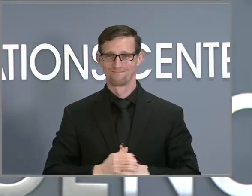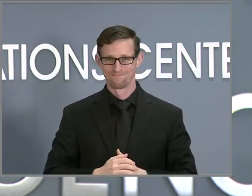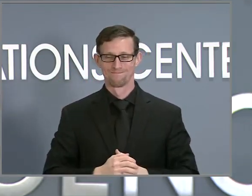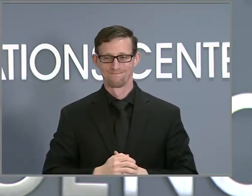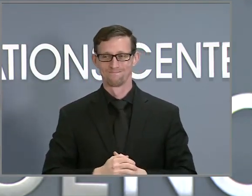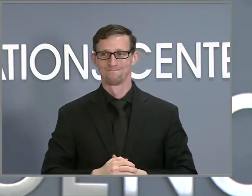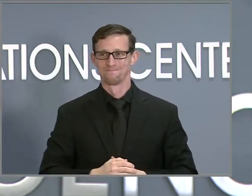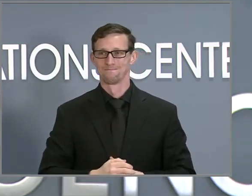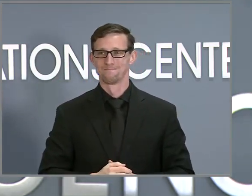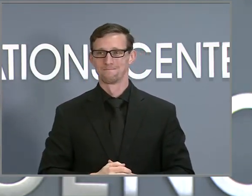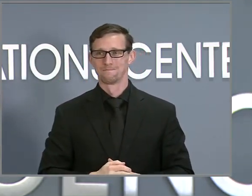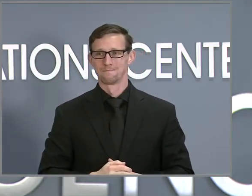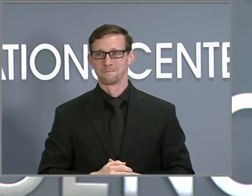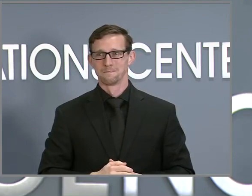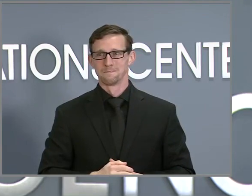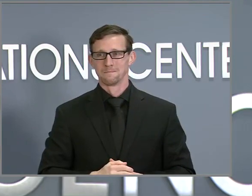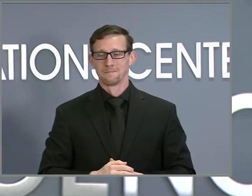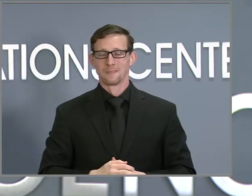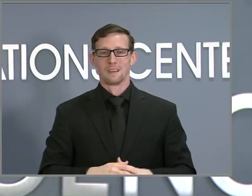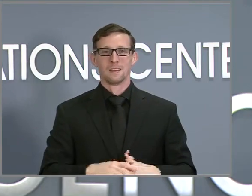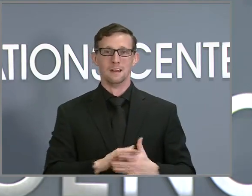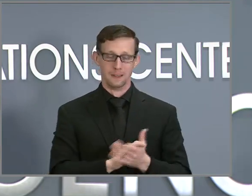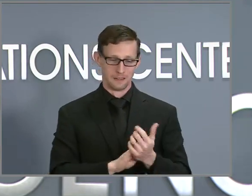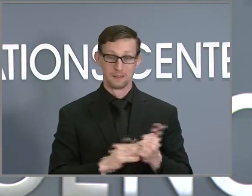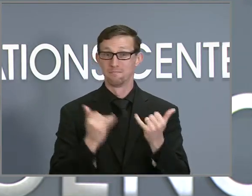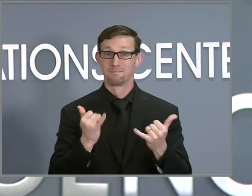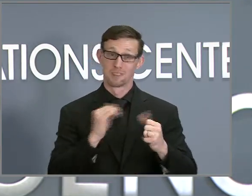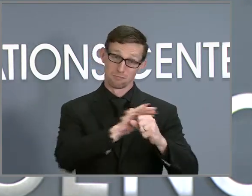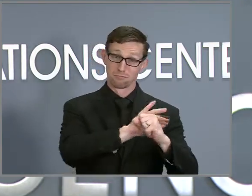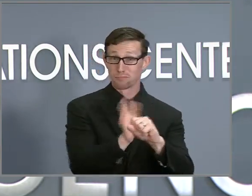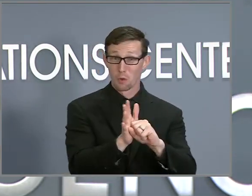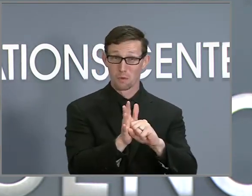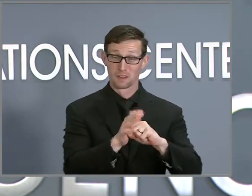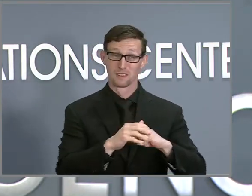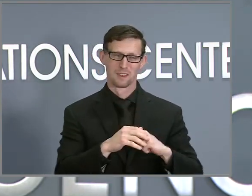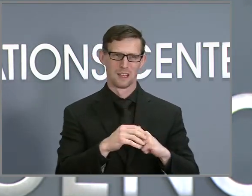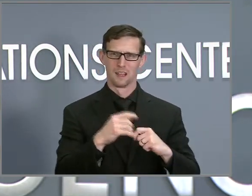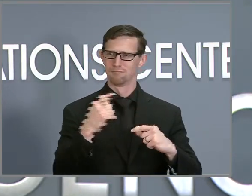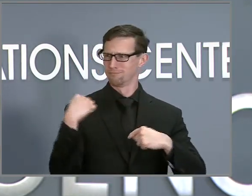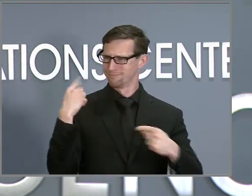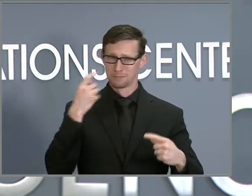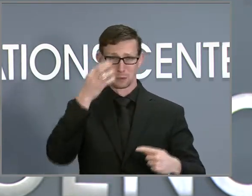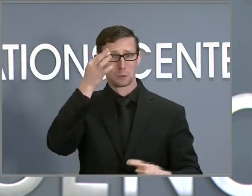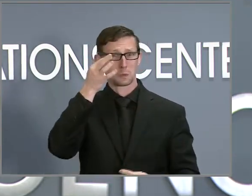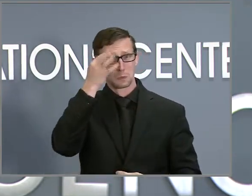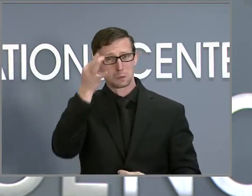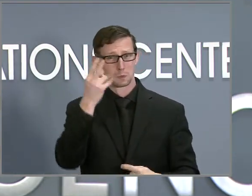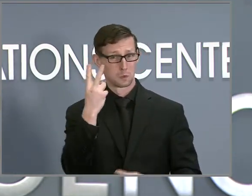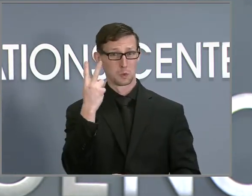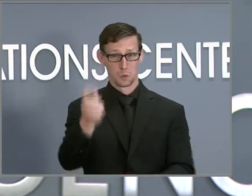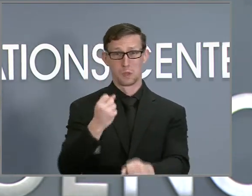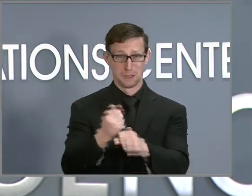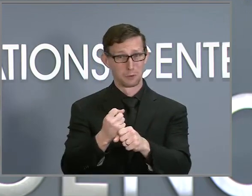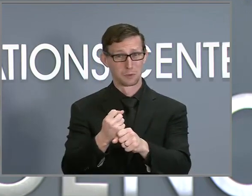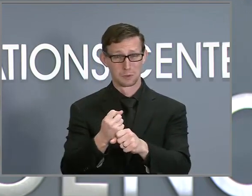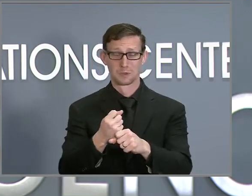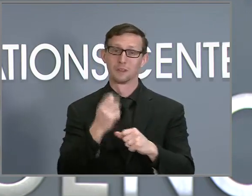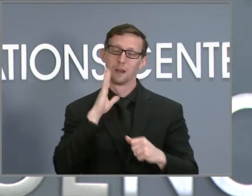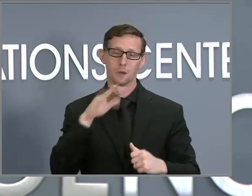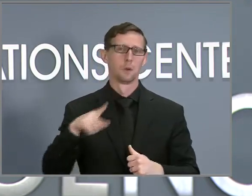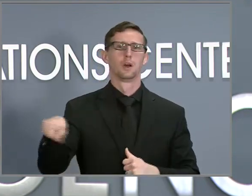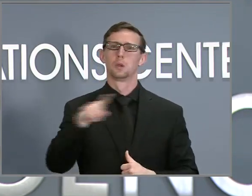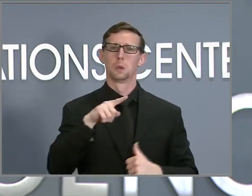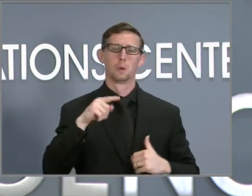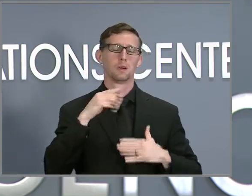So as we close in on two years dealing with COVID-19, I know many of you are weary